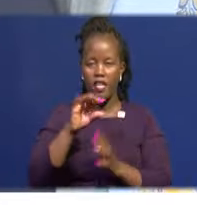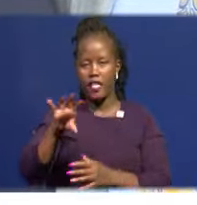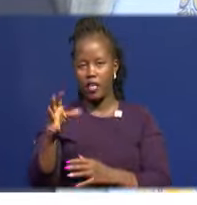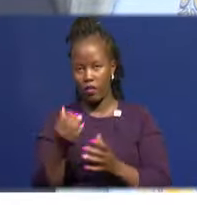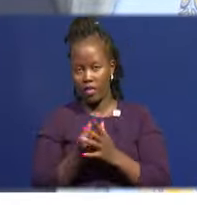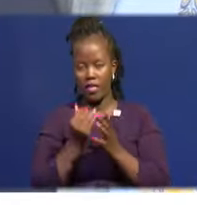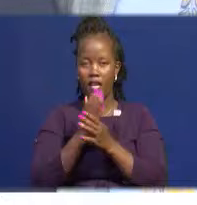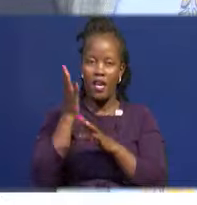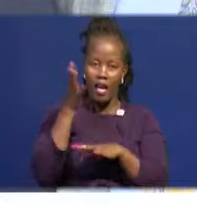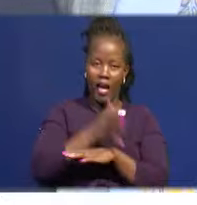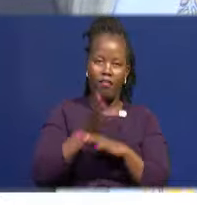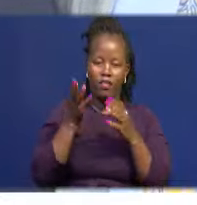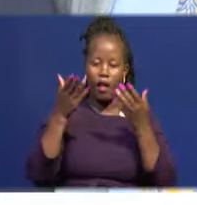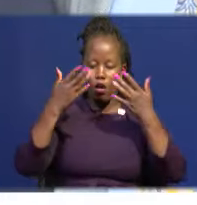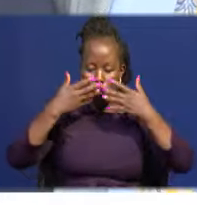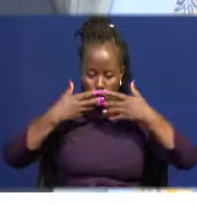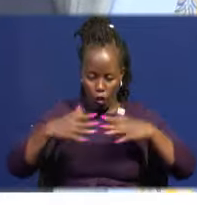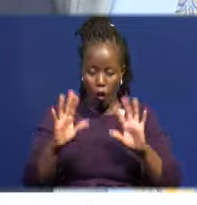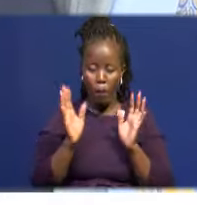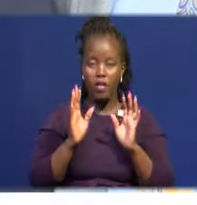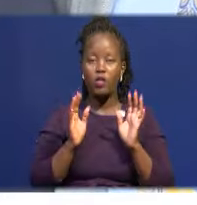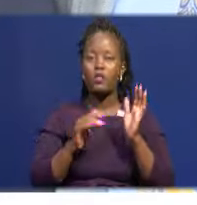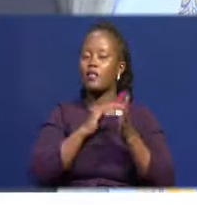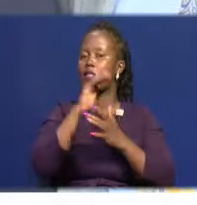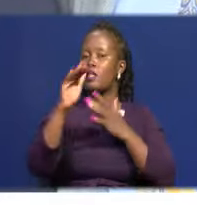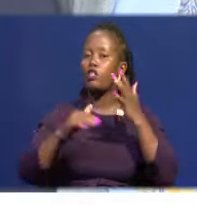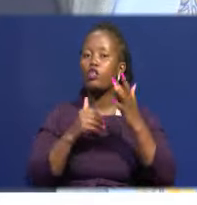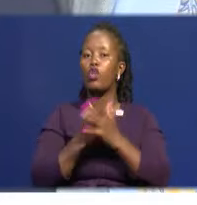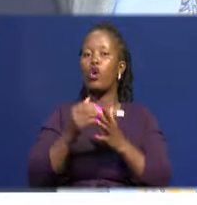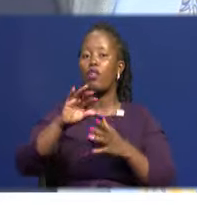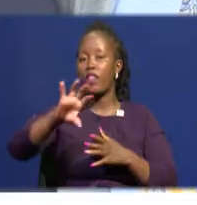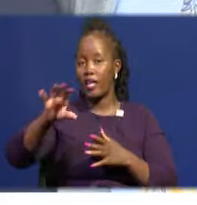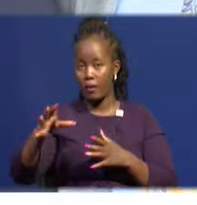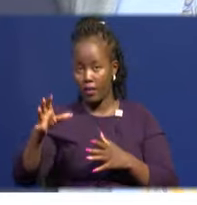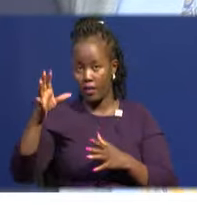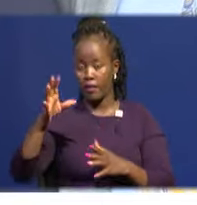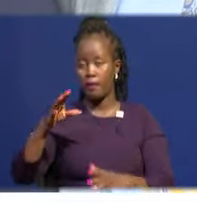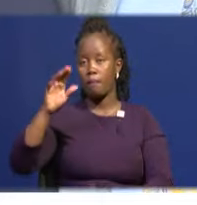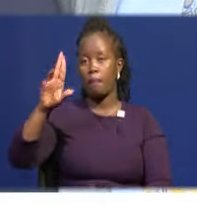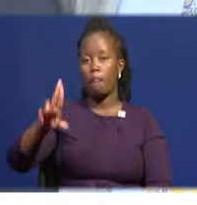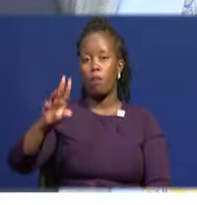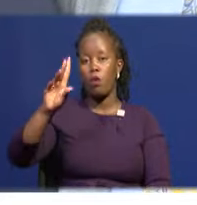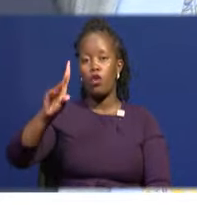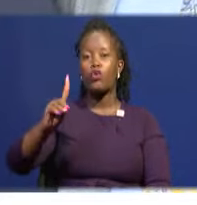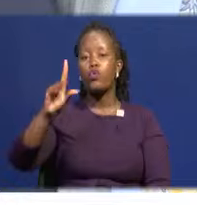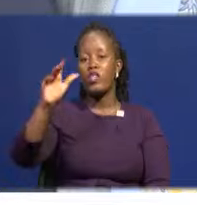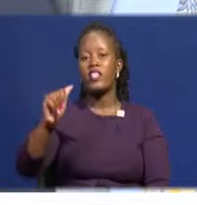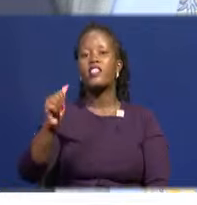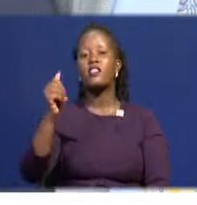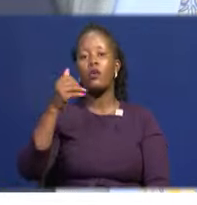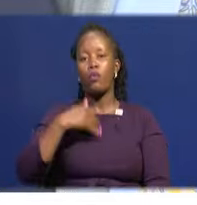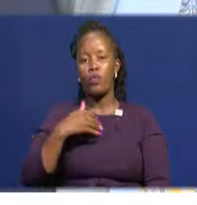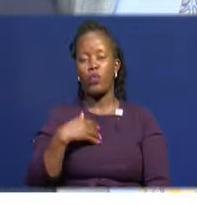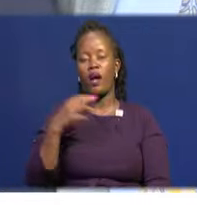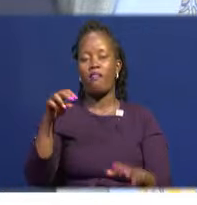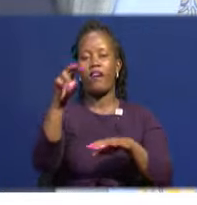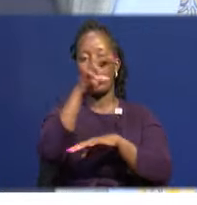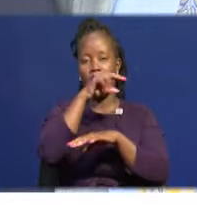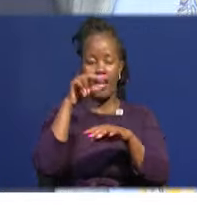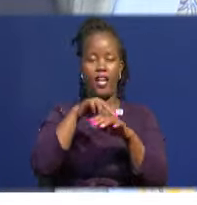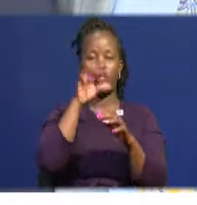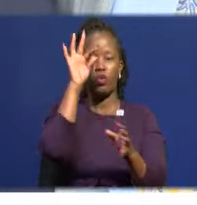completion of the grassroots elections in all the counties, the UDA will conduct the ensuing county and national elections